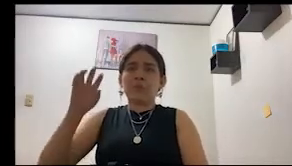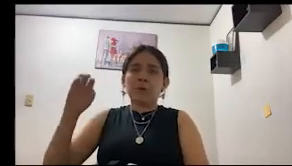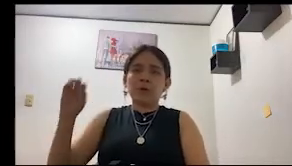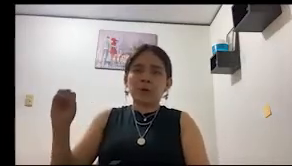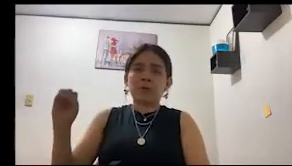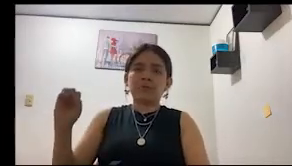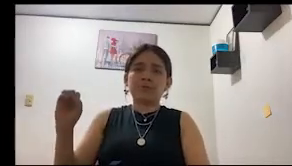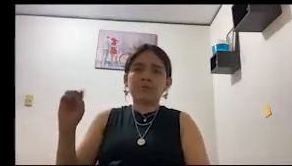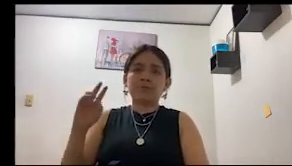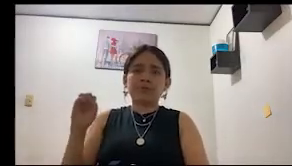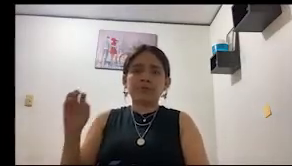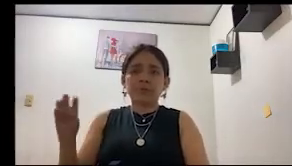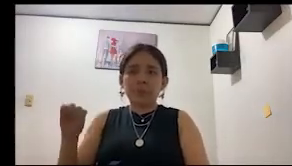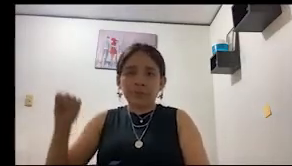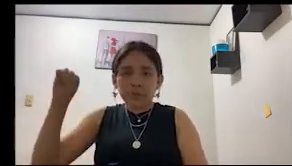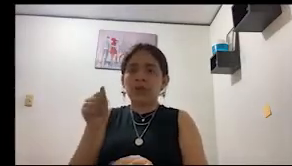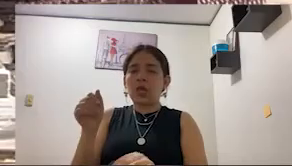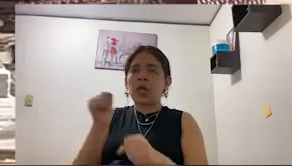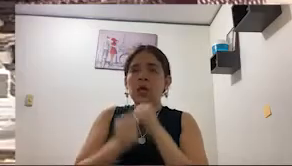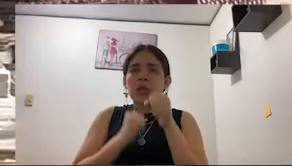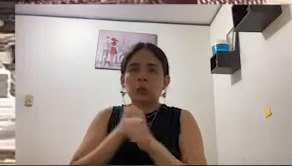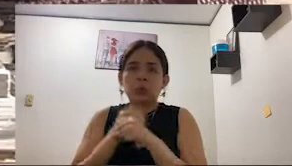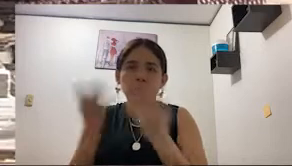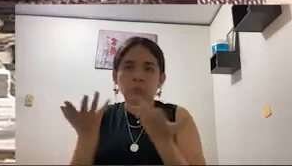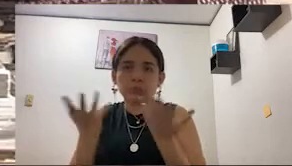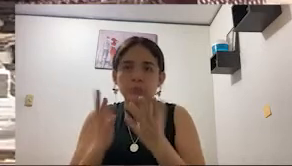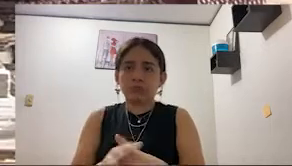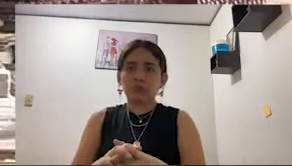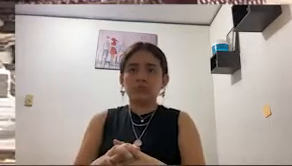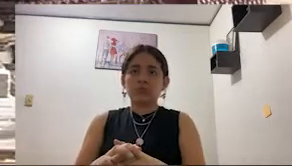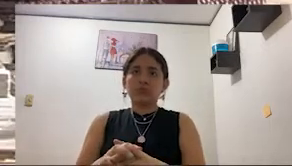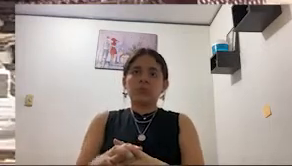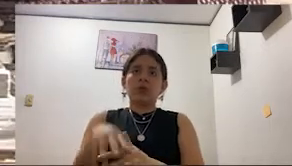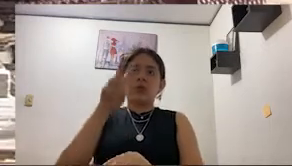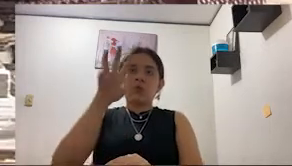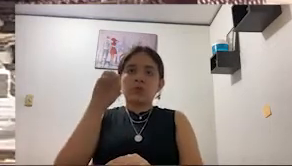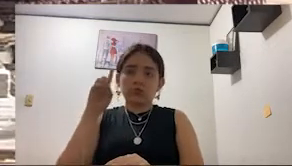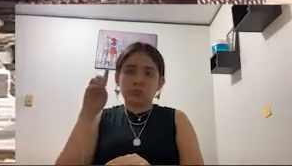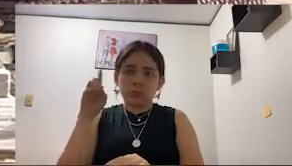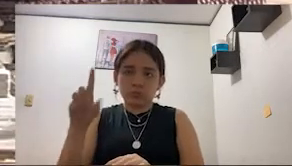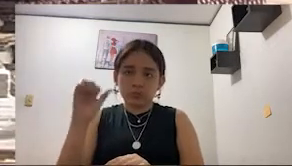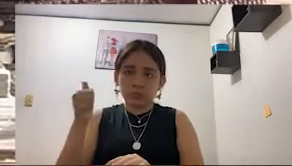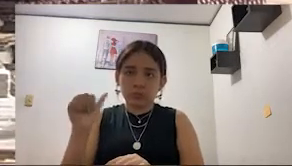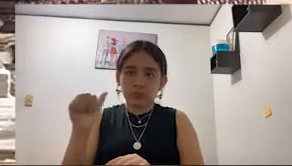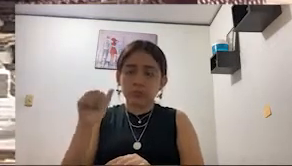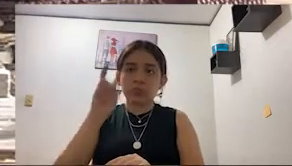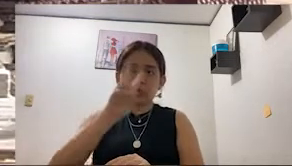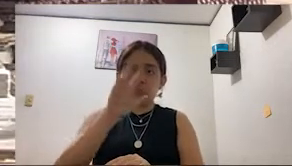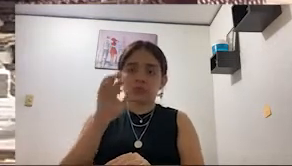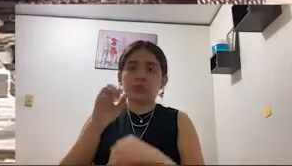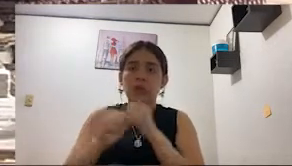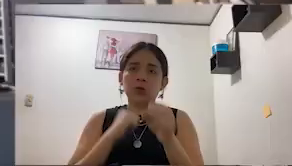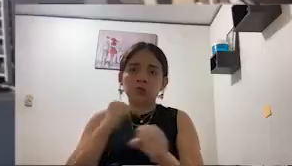and the unnecessary disposal of valuable materials that can be recovered and reused was